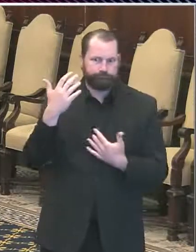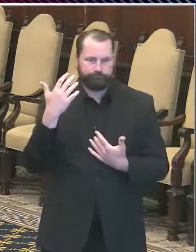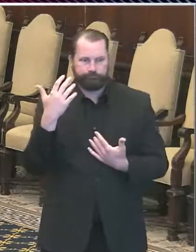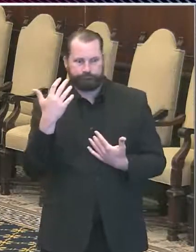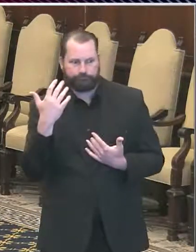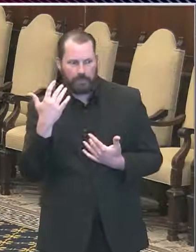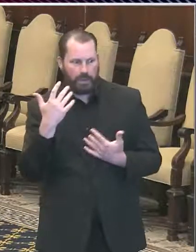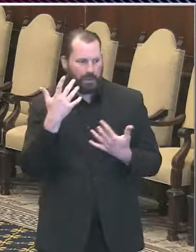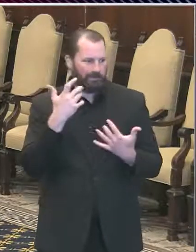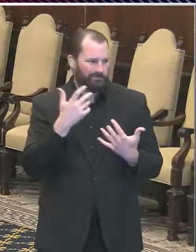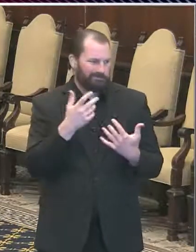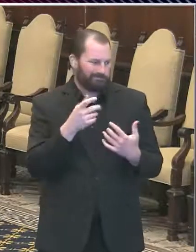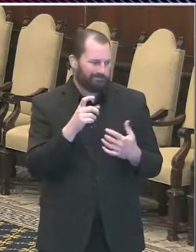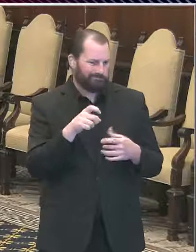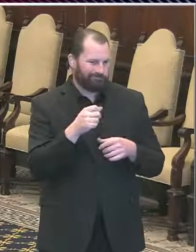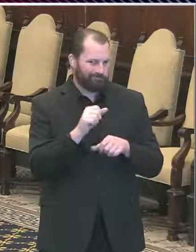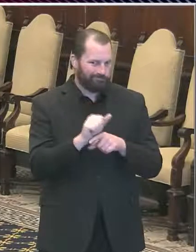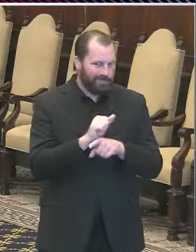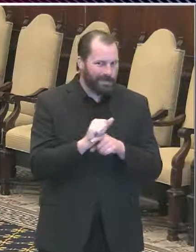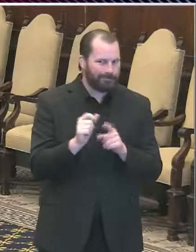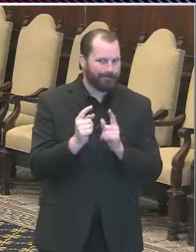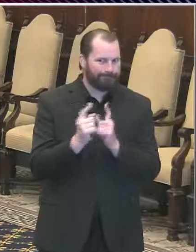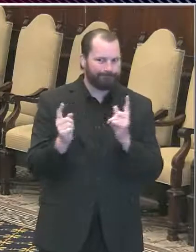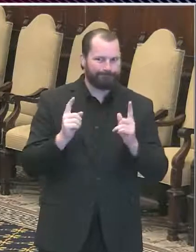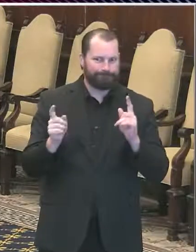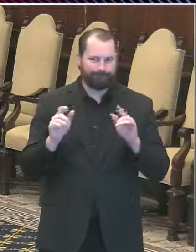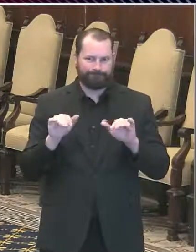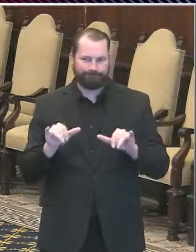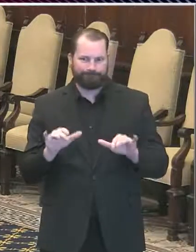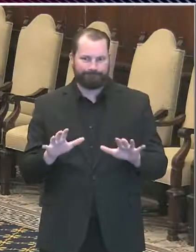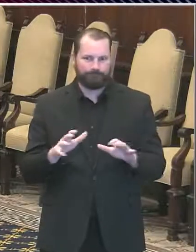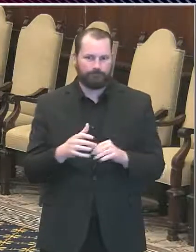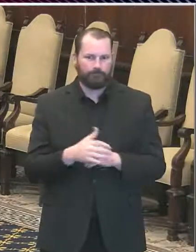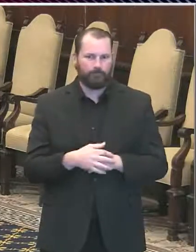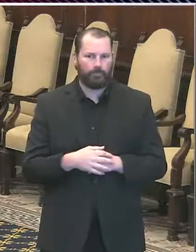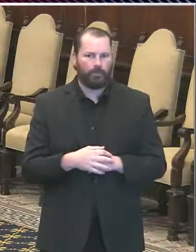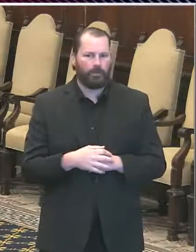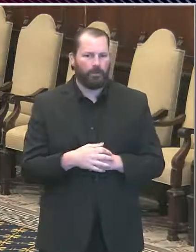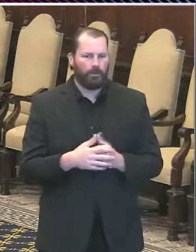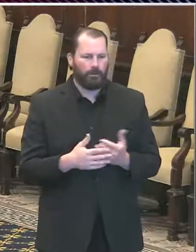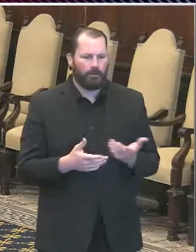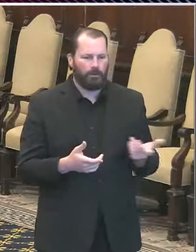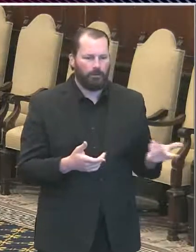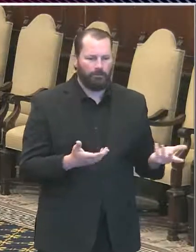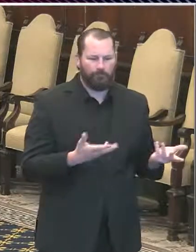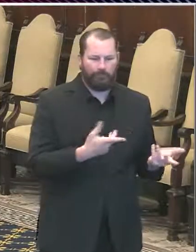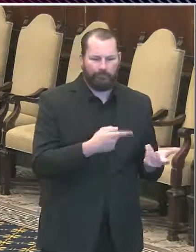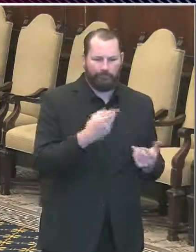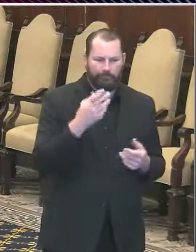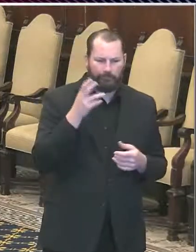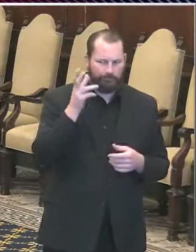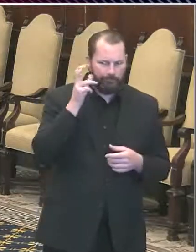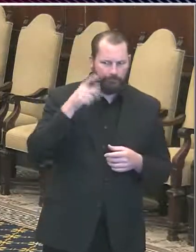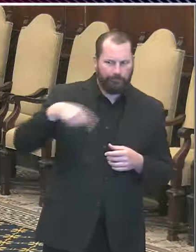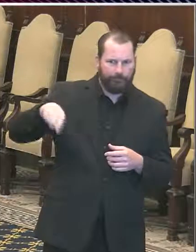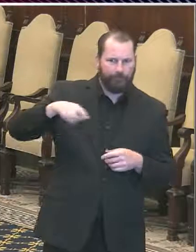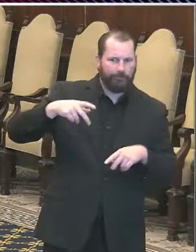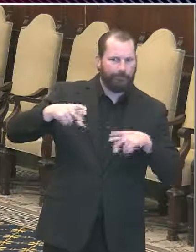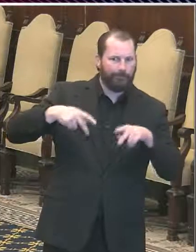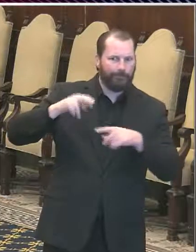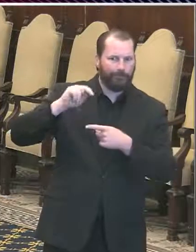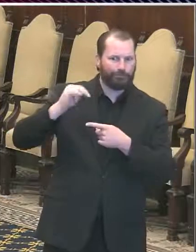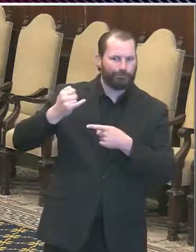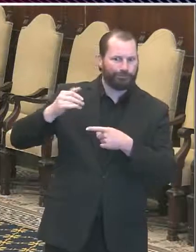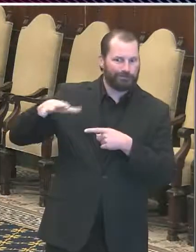What are you hearing from the folks in New Jersey in response to that? Because part of the reason why they probably opened the beach